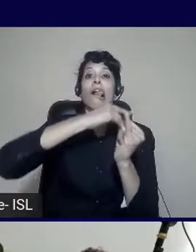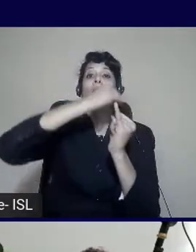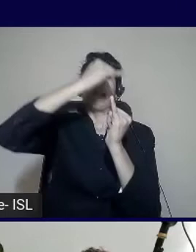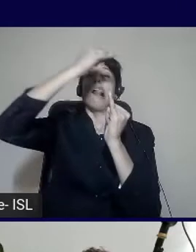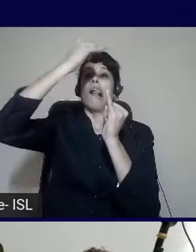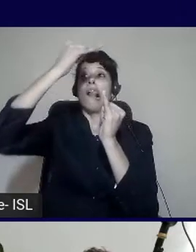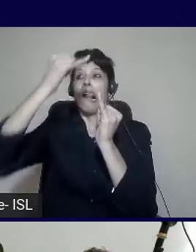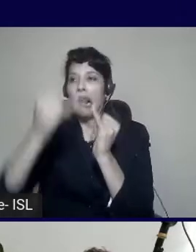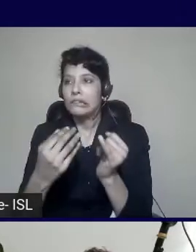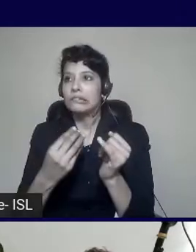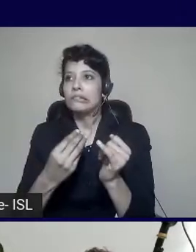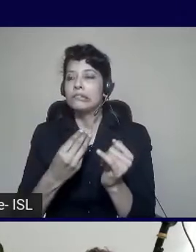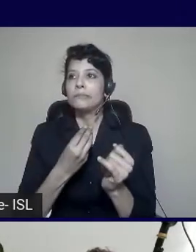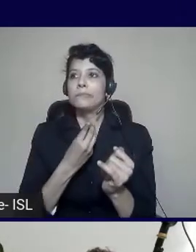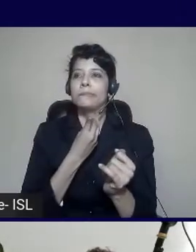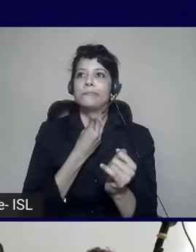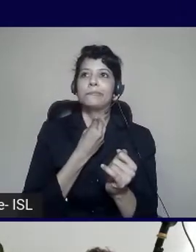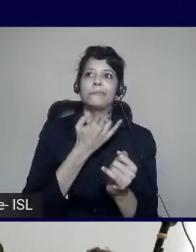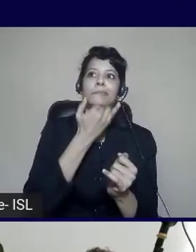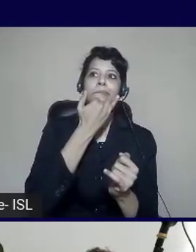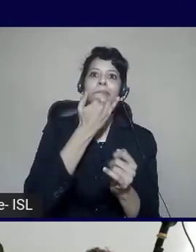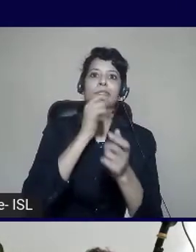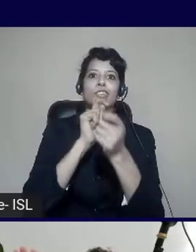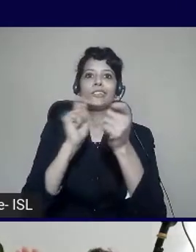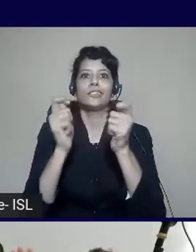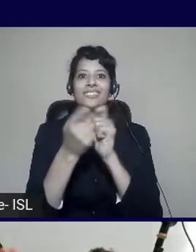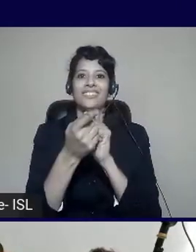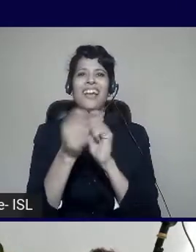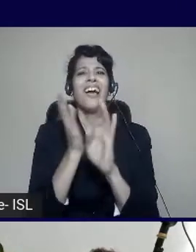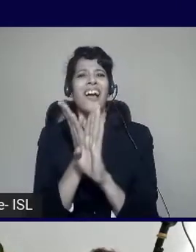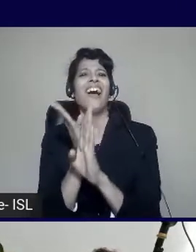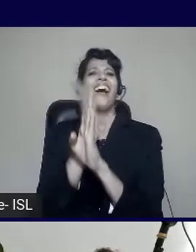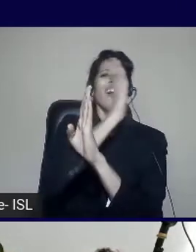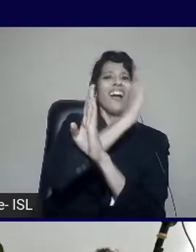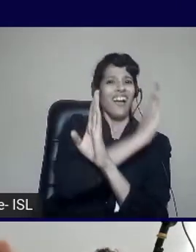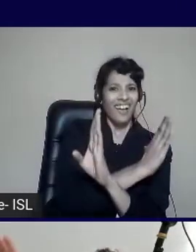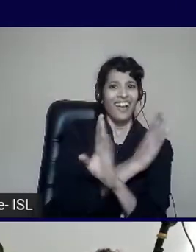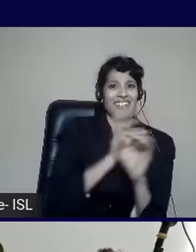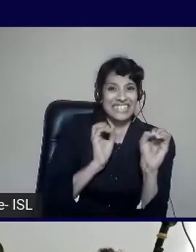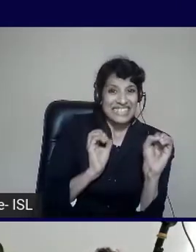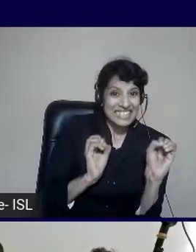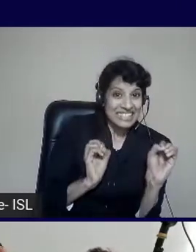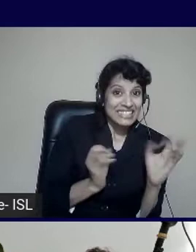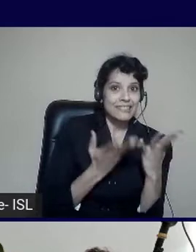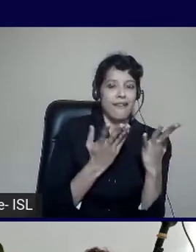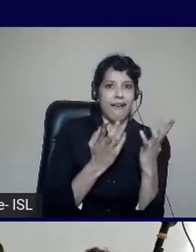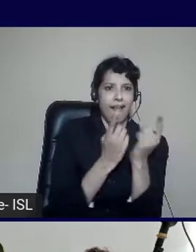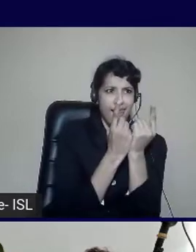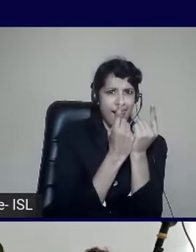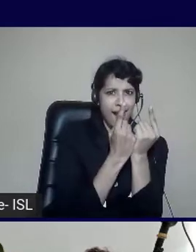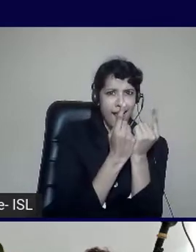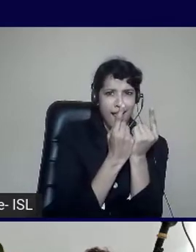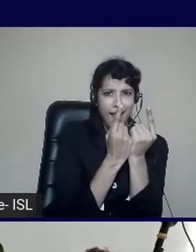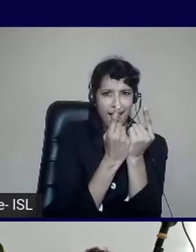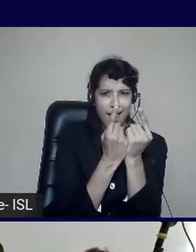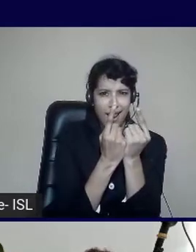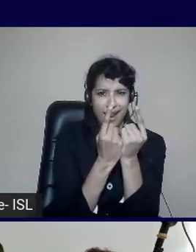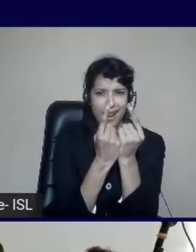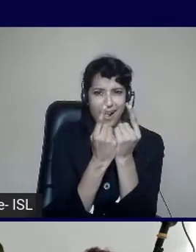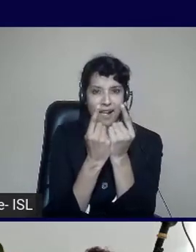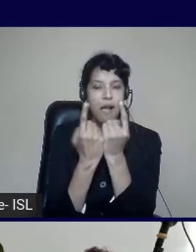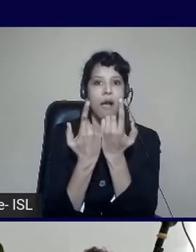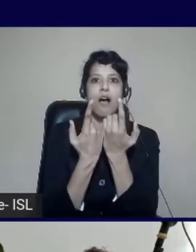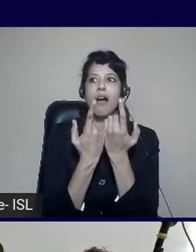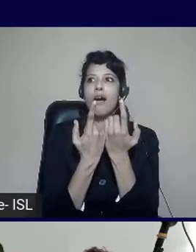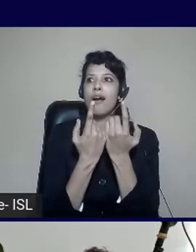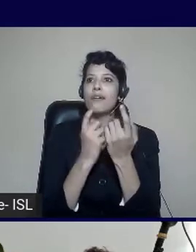investments throughout the process to make sure that the bugs or the Hydra right at the end will